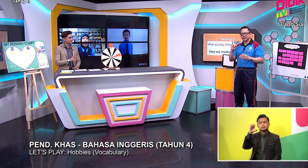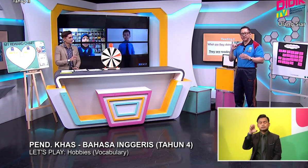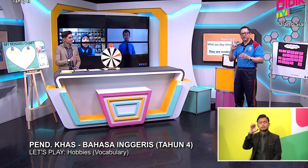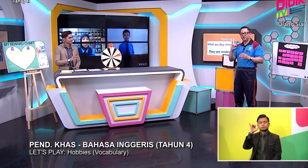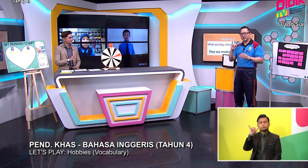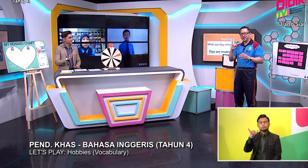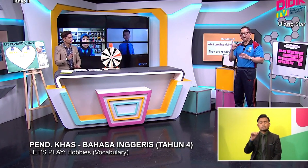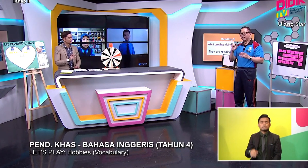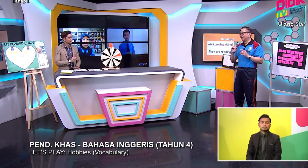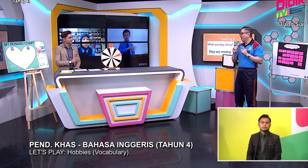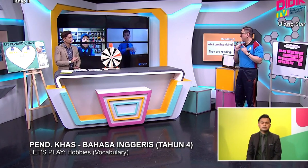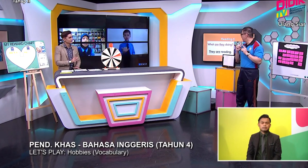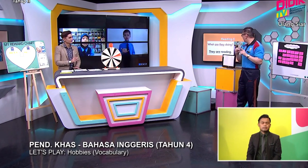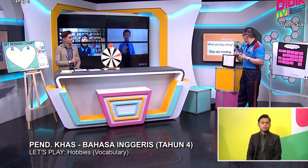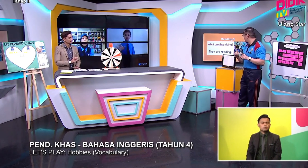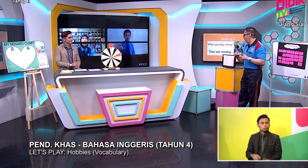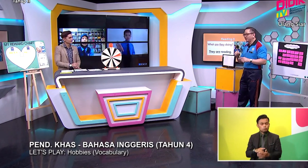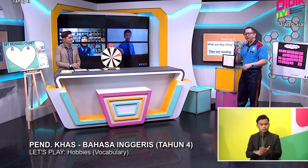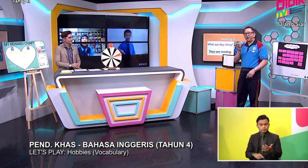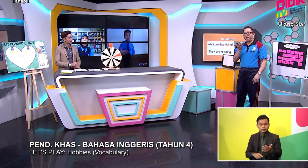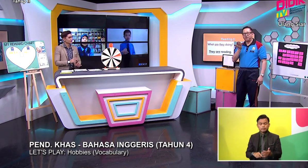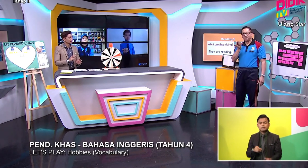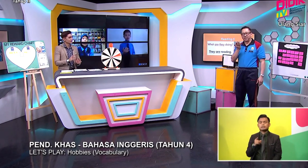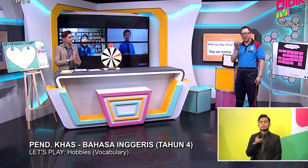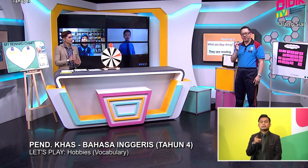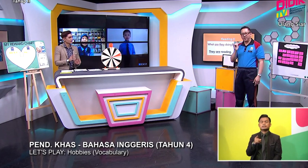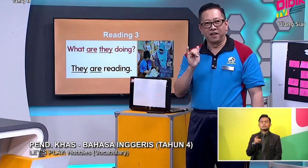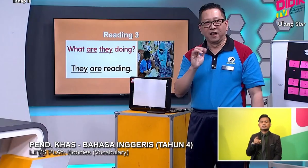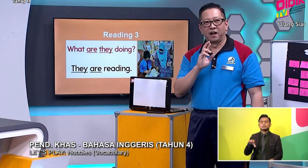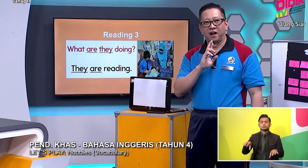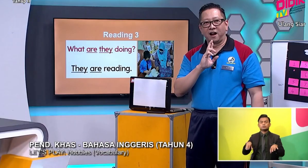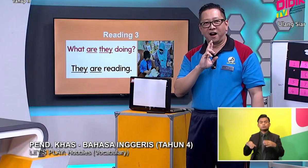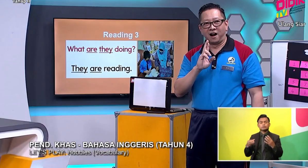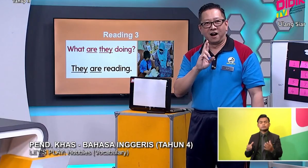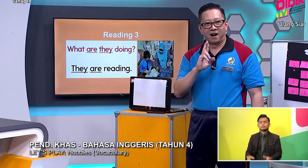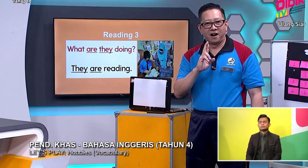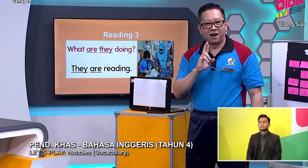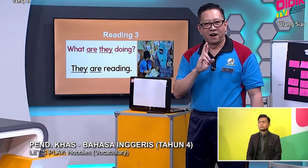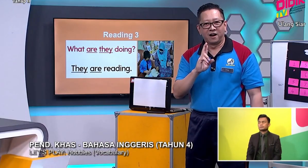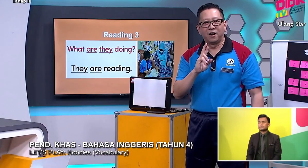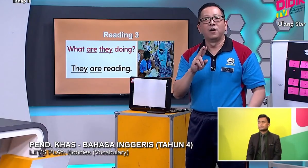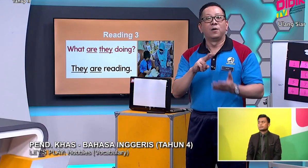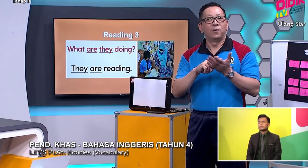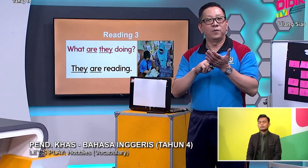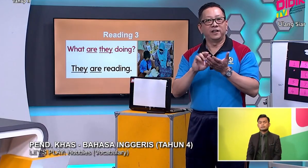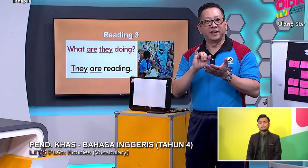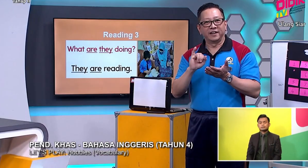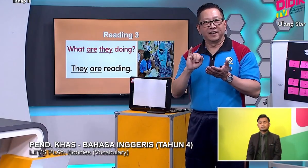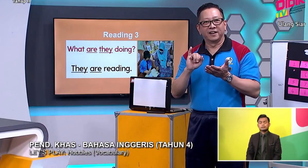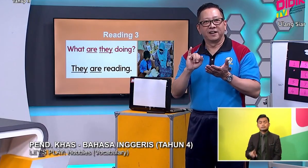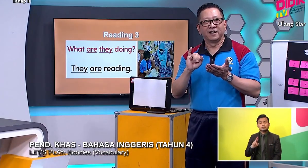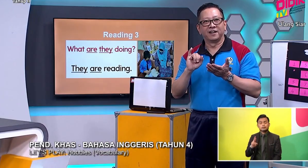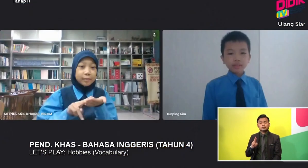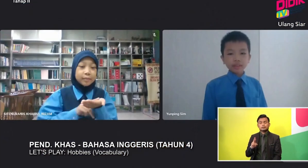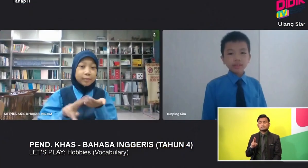Okay Okay And then the response They Are Reading